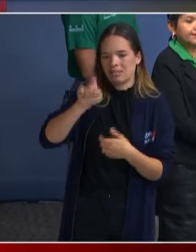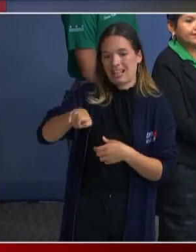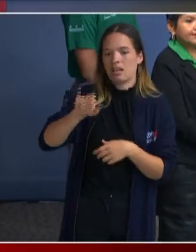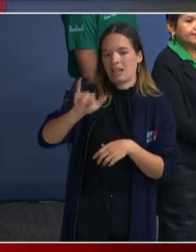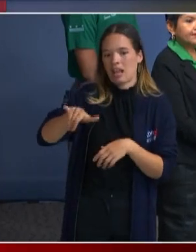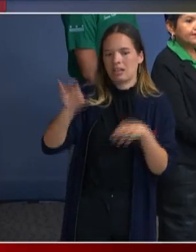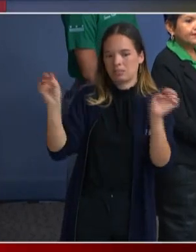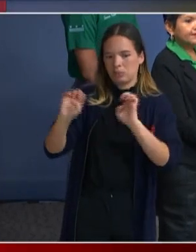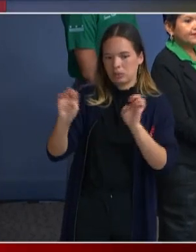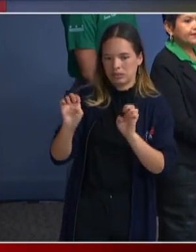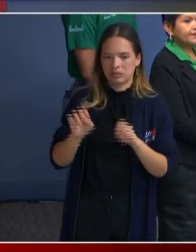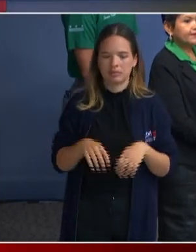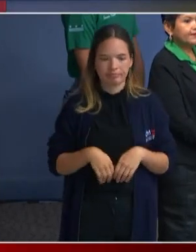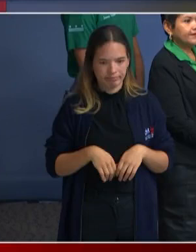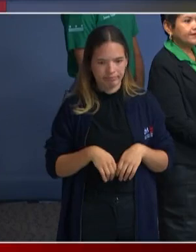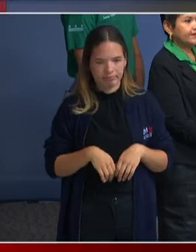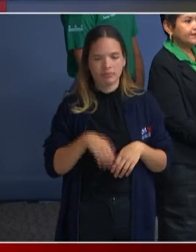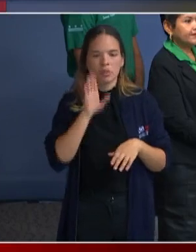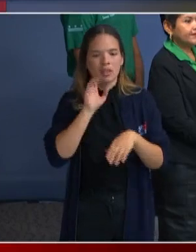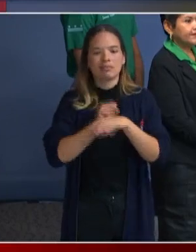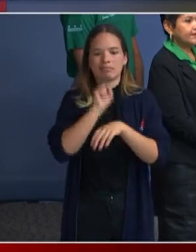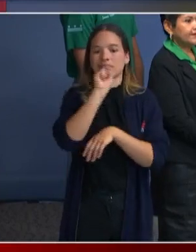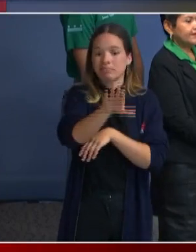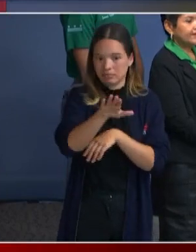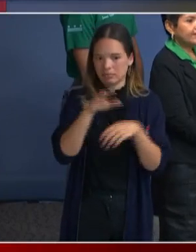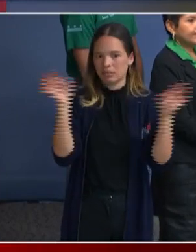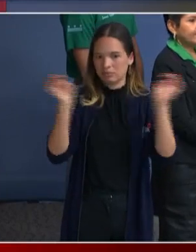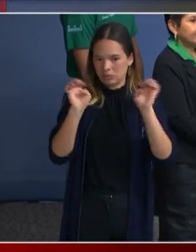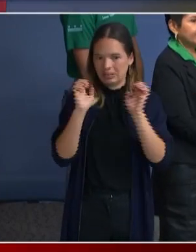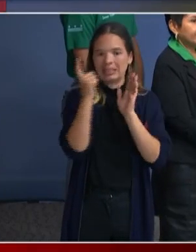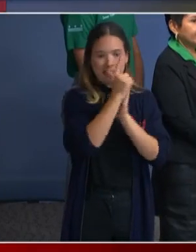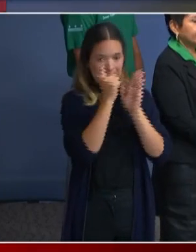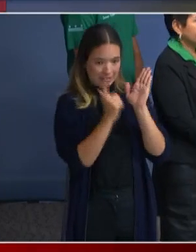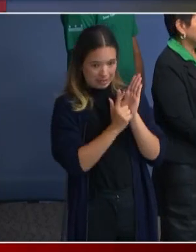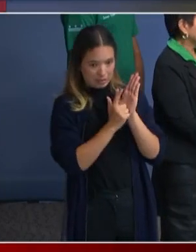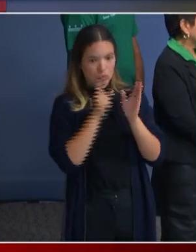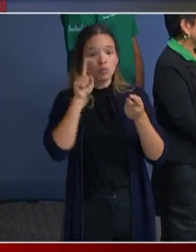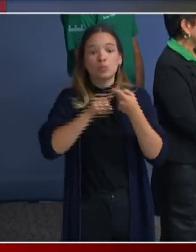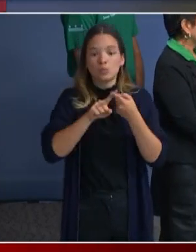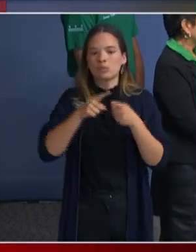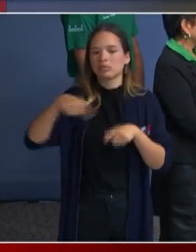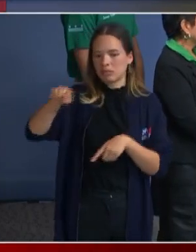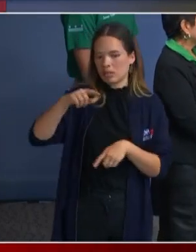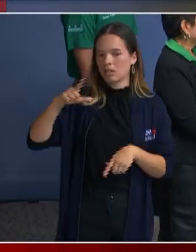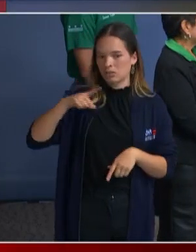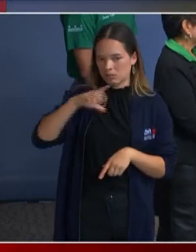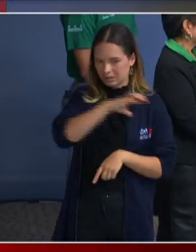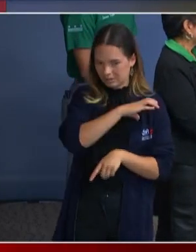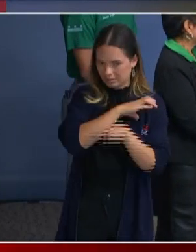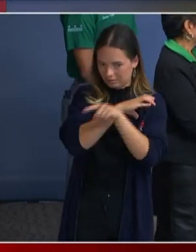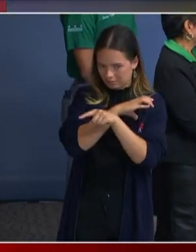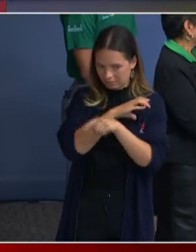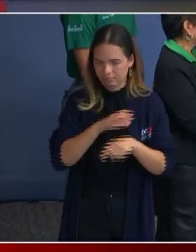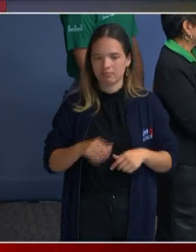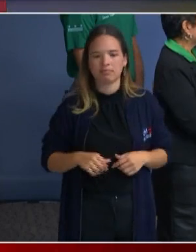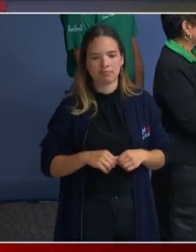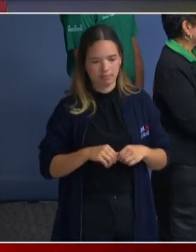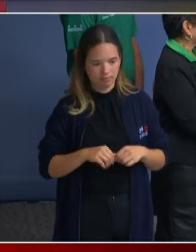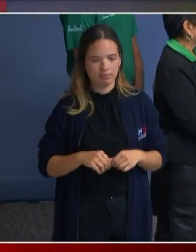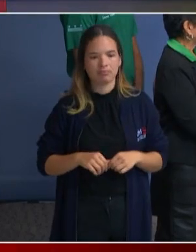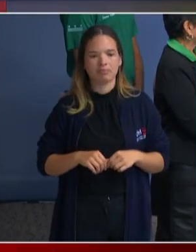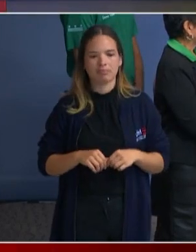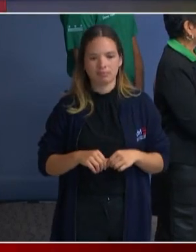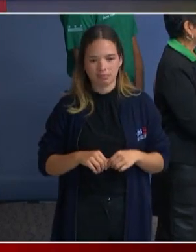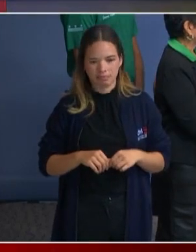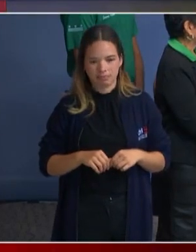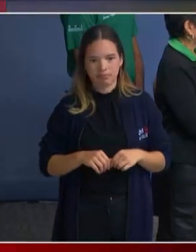emergency legislation to the council that codifies the new Migrant Services provisions.